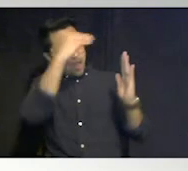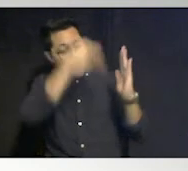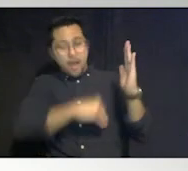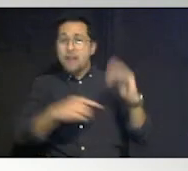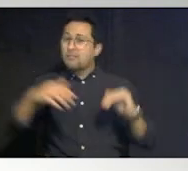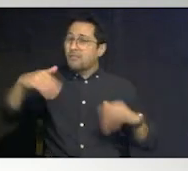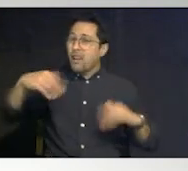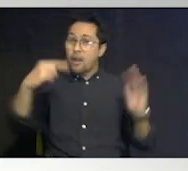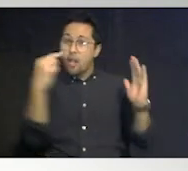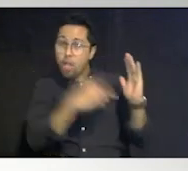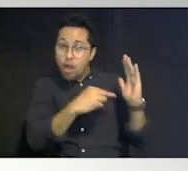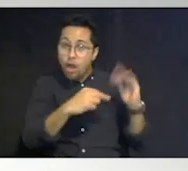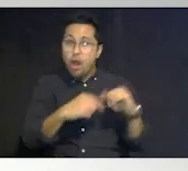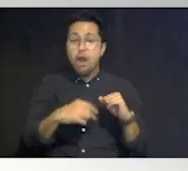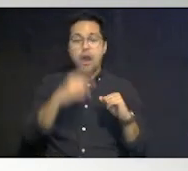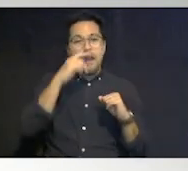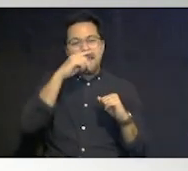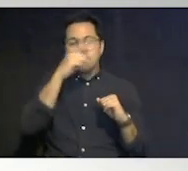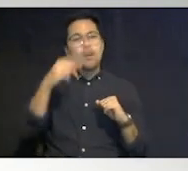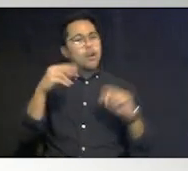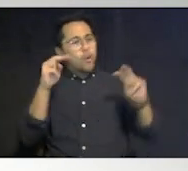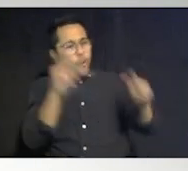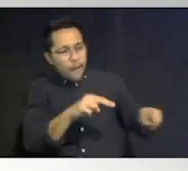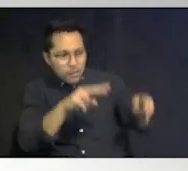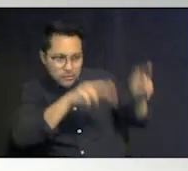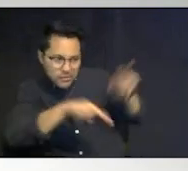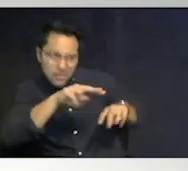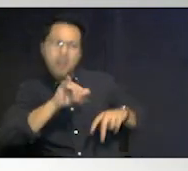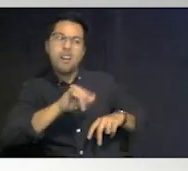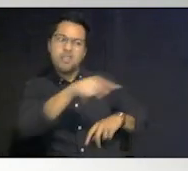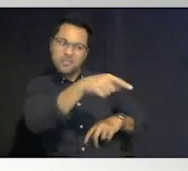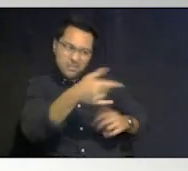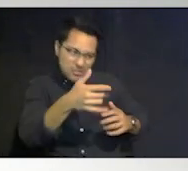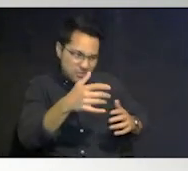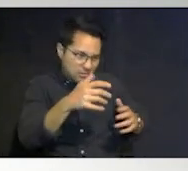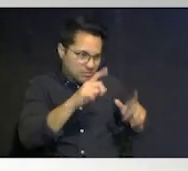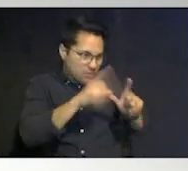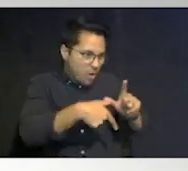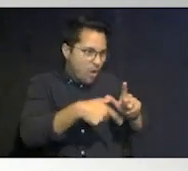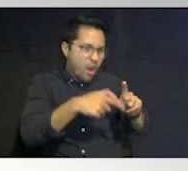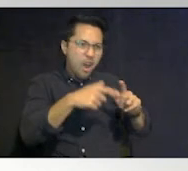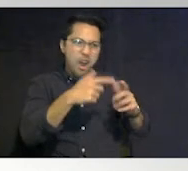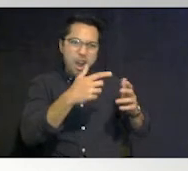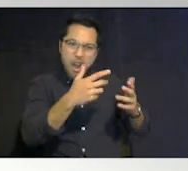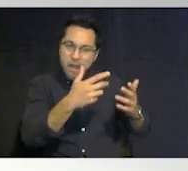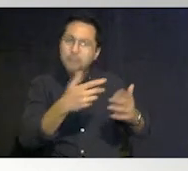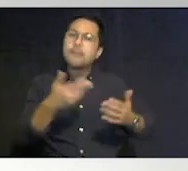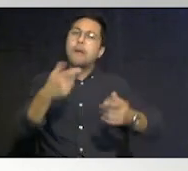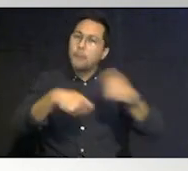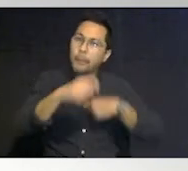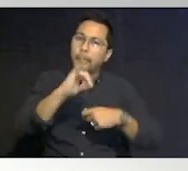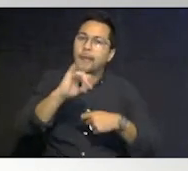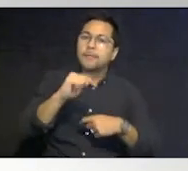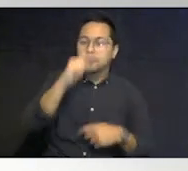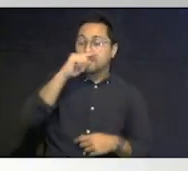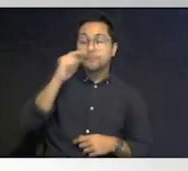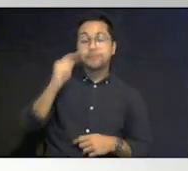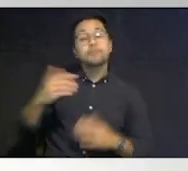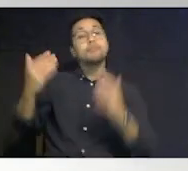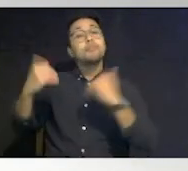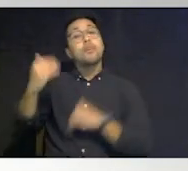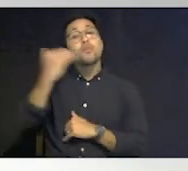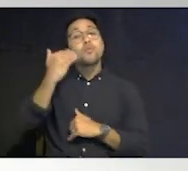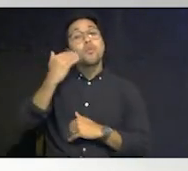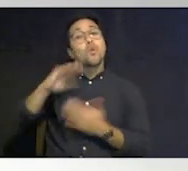what's expired and replace it um with something else and you know michael was talking about knowing your community resources